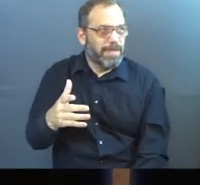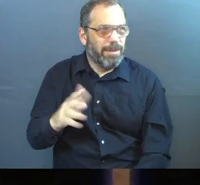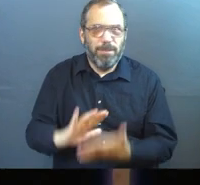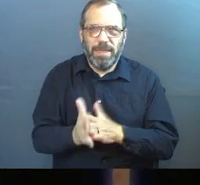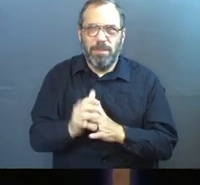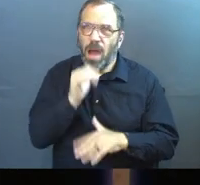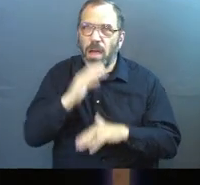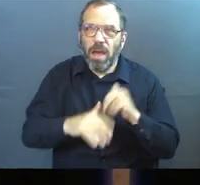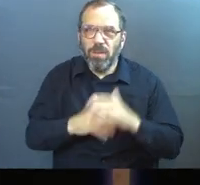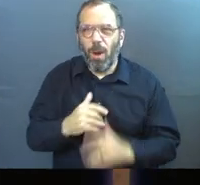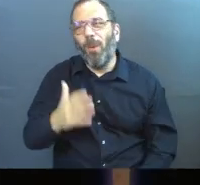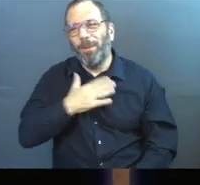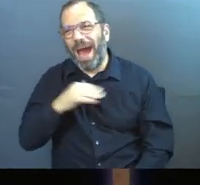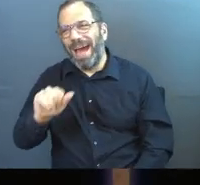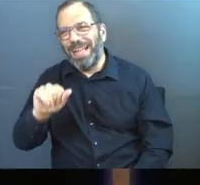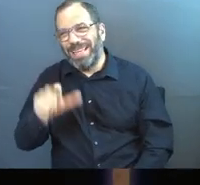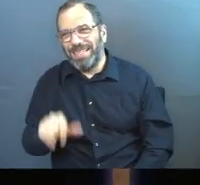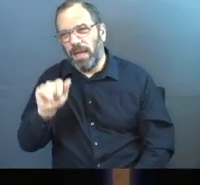uncomfortable.